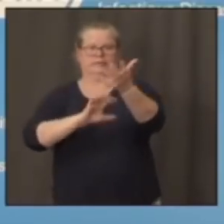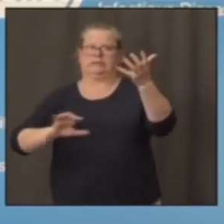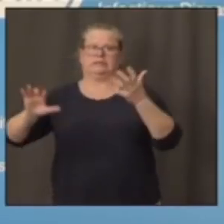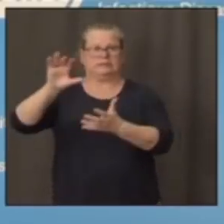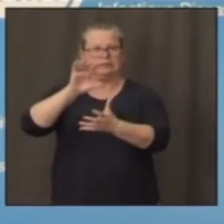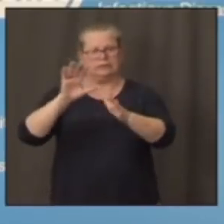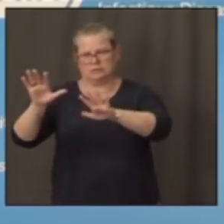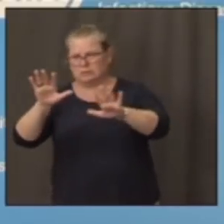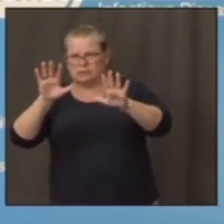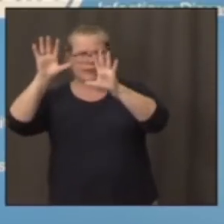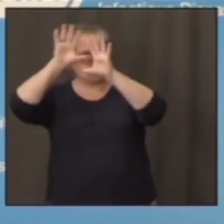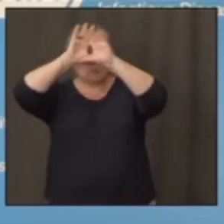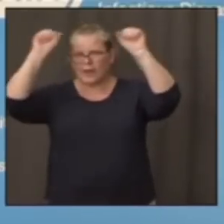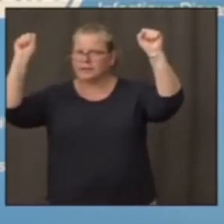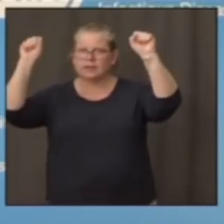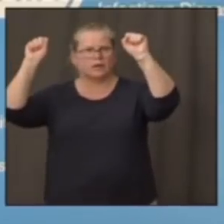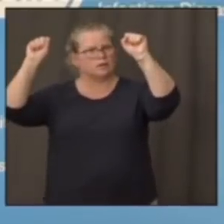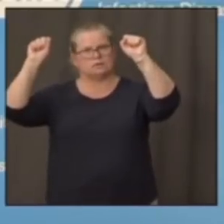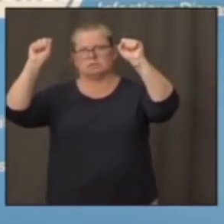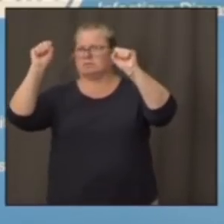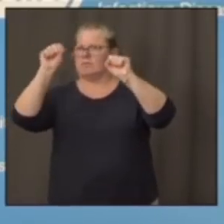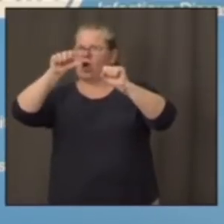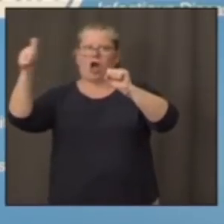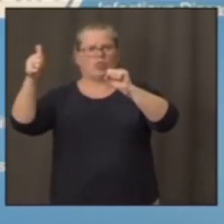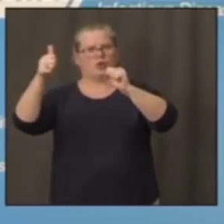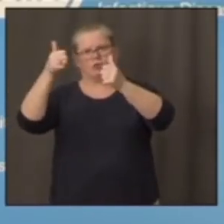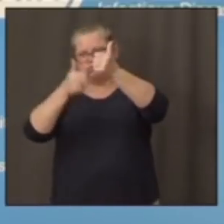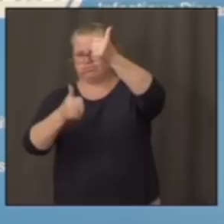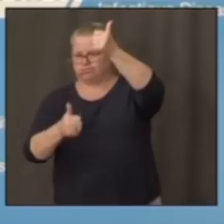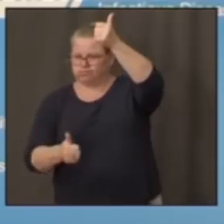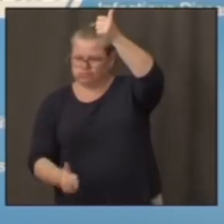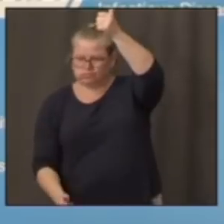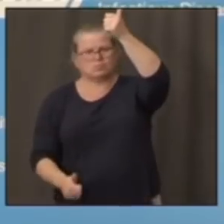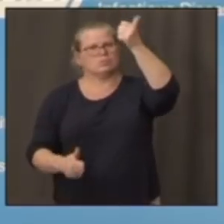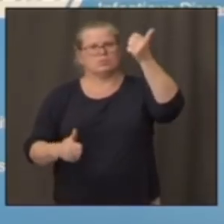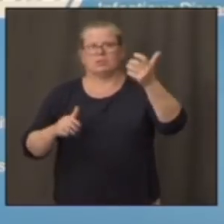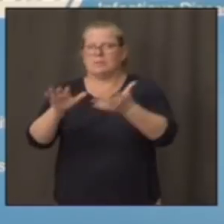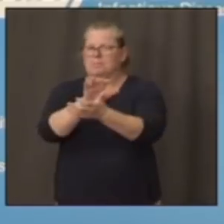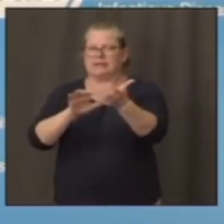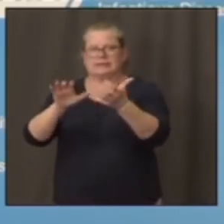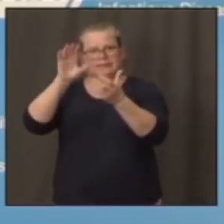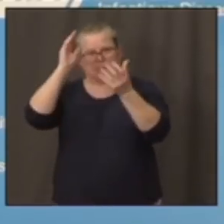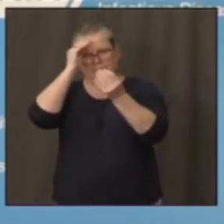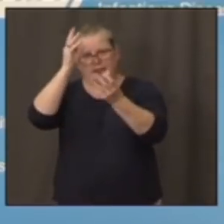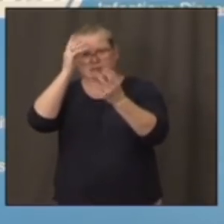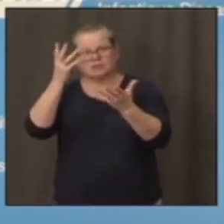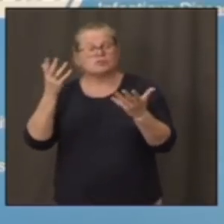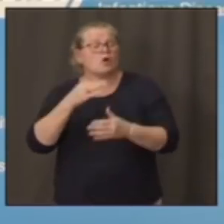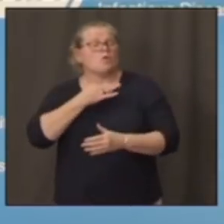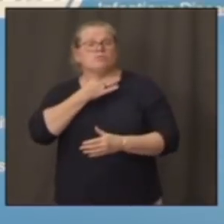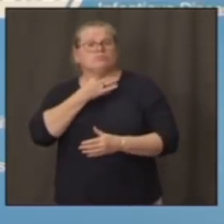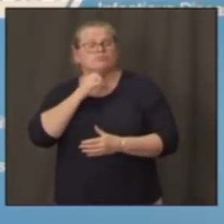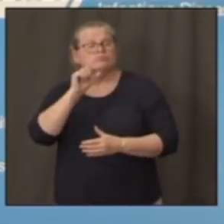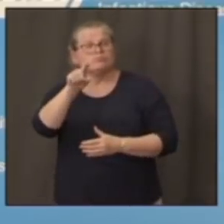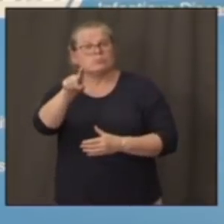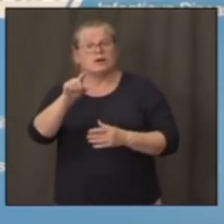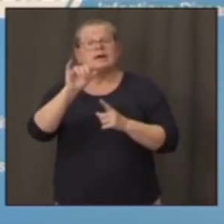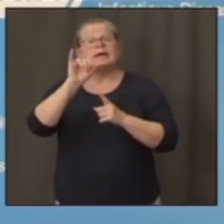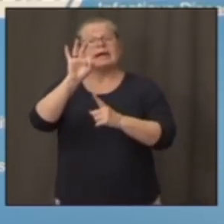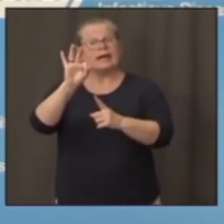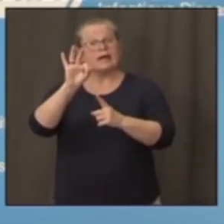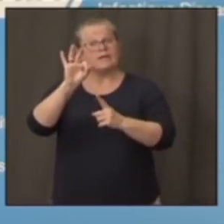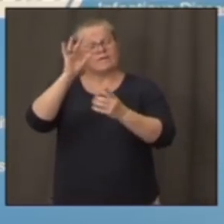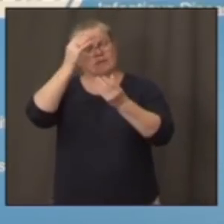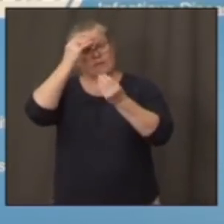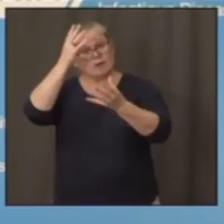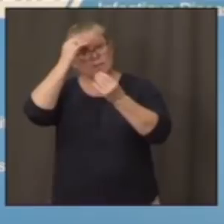So let me ask it this way. What are the risks? What are the dangers to public health if there are mixed messages? We